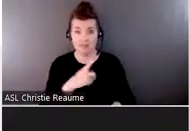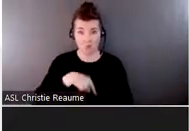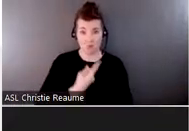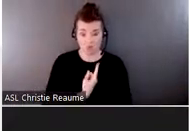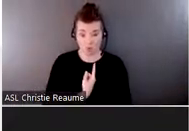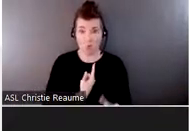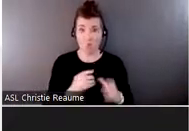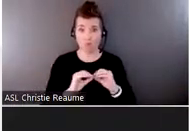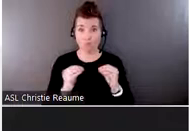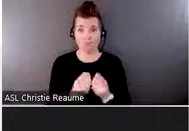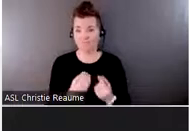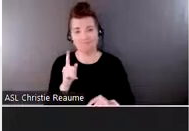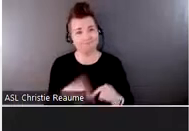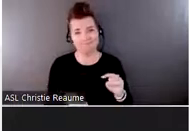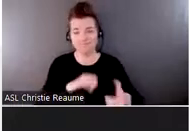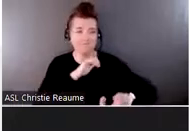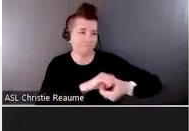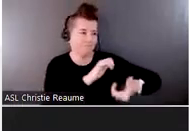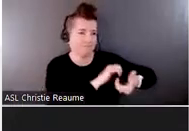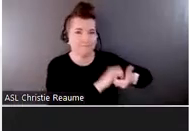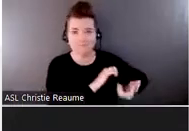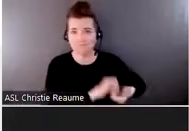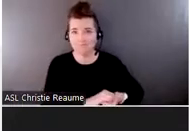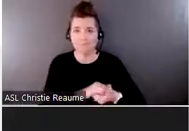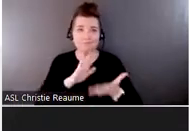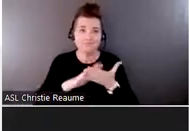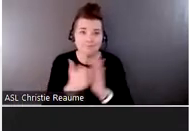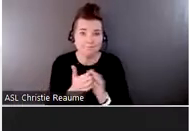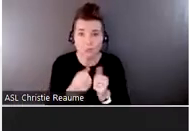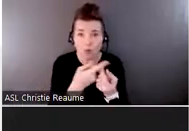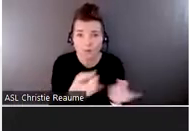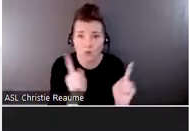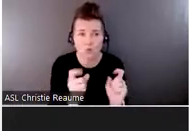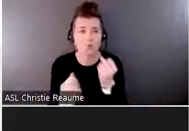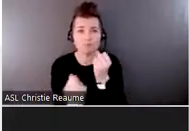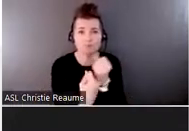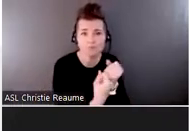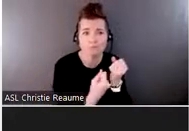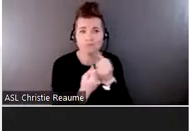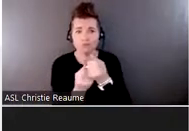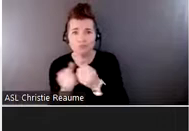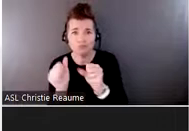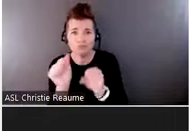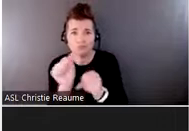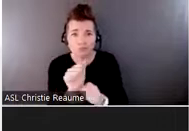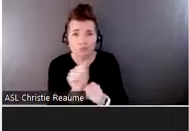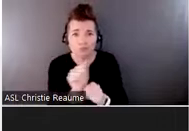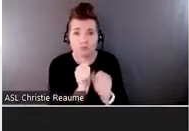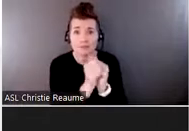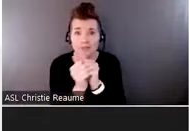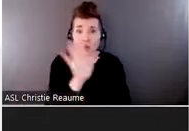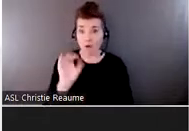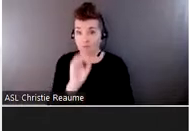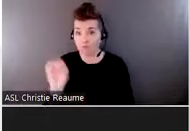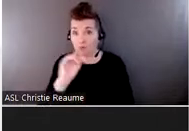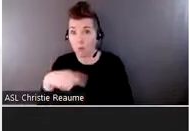community partners. That includes yourselves and the other organizations across not only within Ontario, but across Canada and